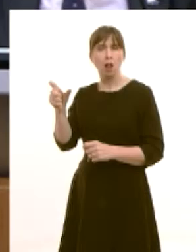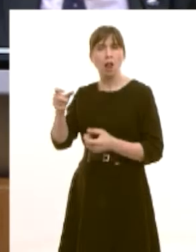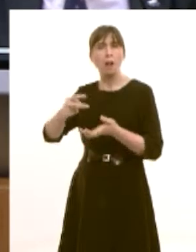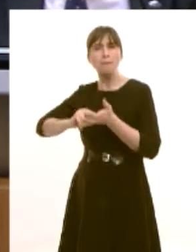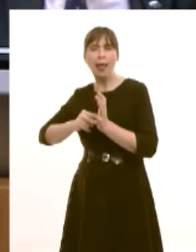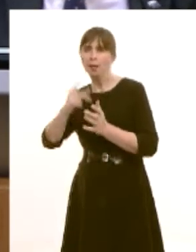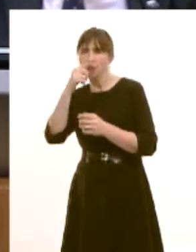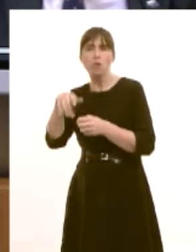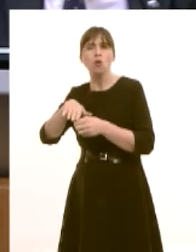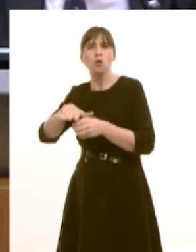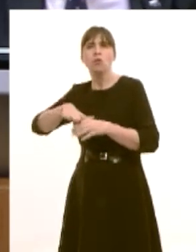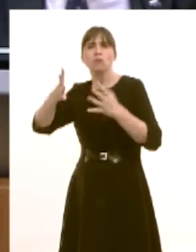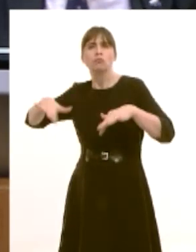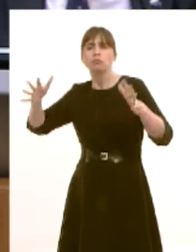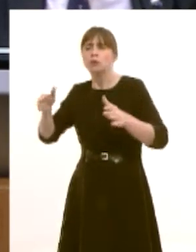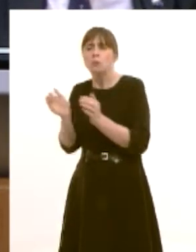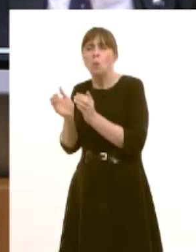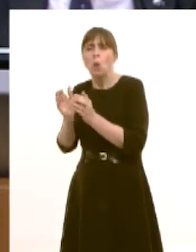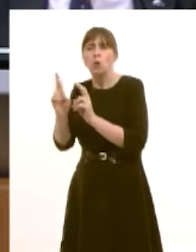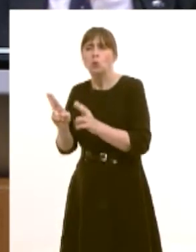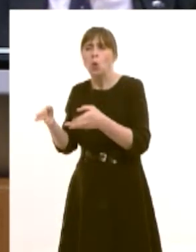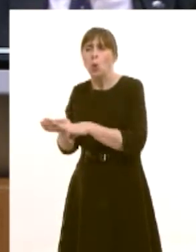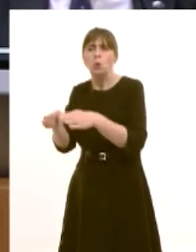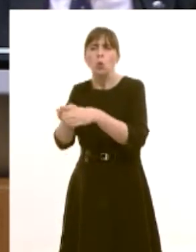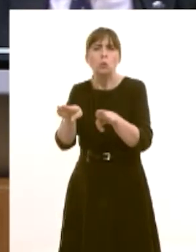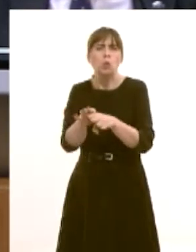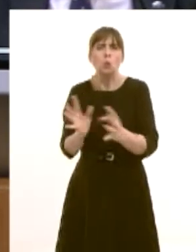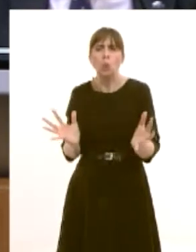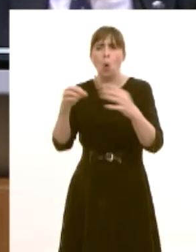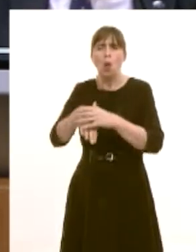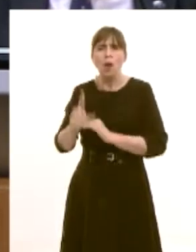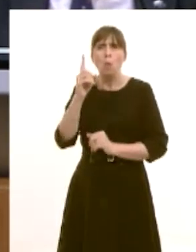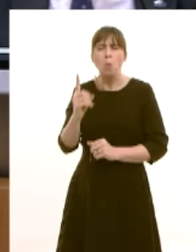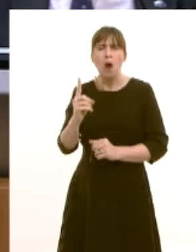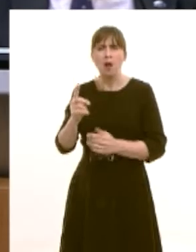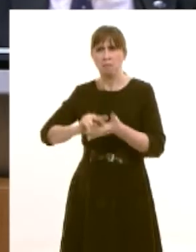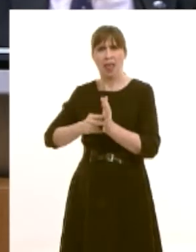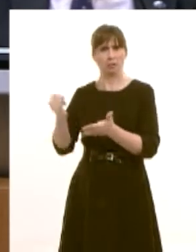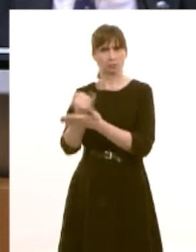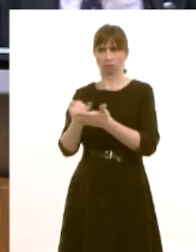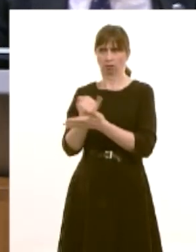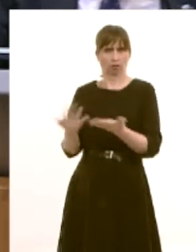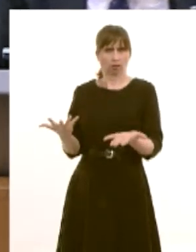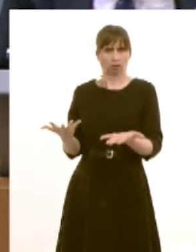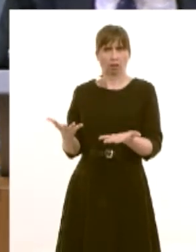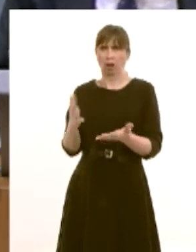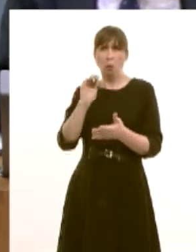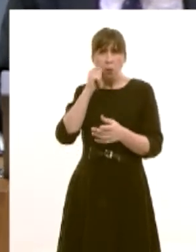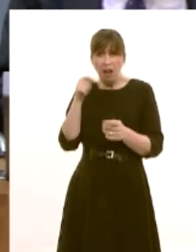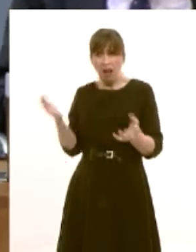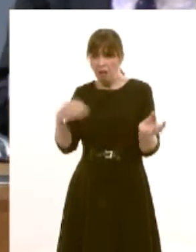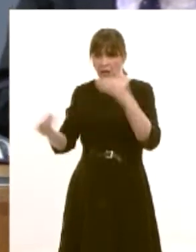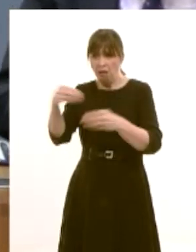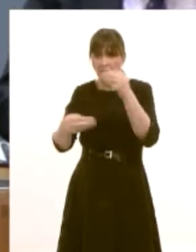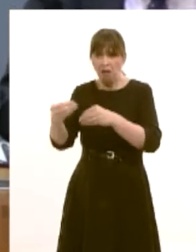small rural primary schools and amalgamate and potentially close some of our high schools will do nothing to improve